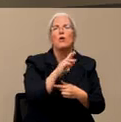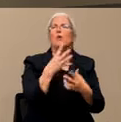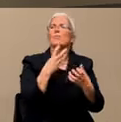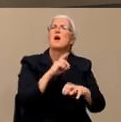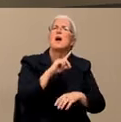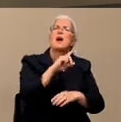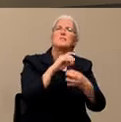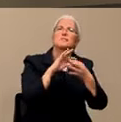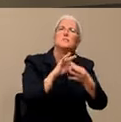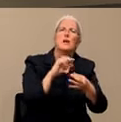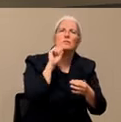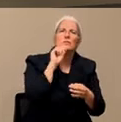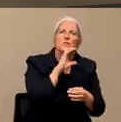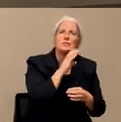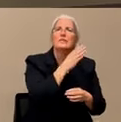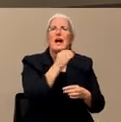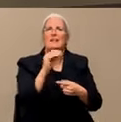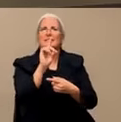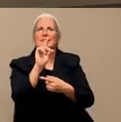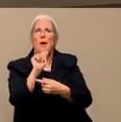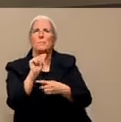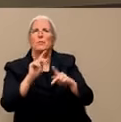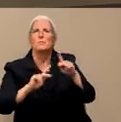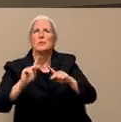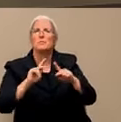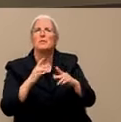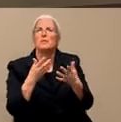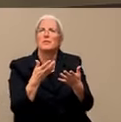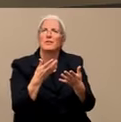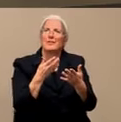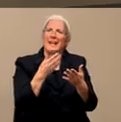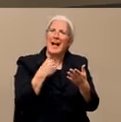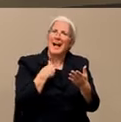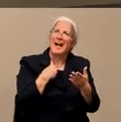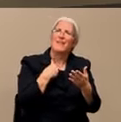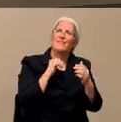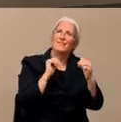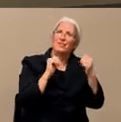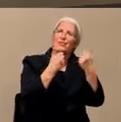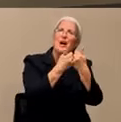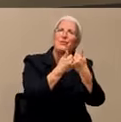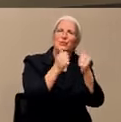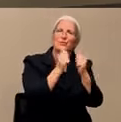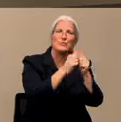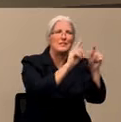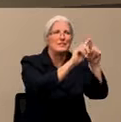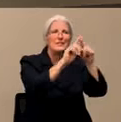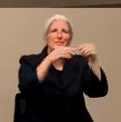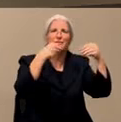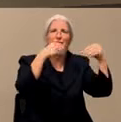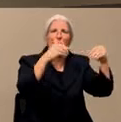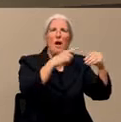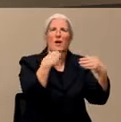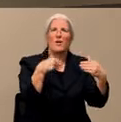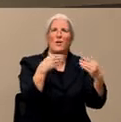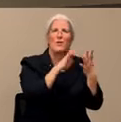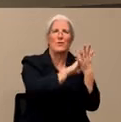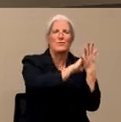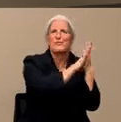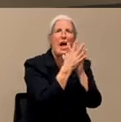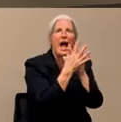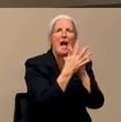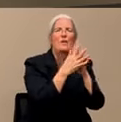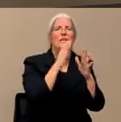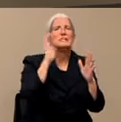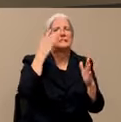has been for seniors right now is with the stores initially, we're very, very crowded. It seems to be slowing down a little bit. was challenging for seniors